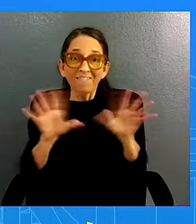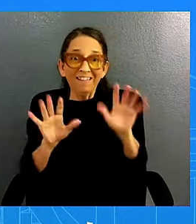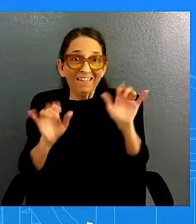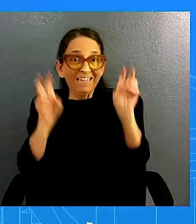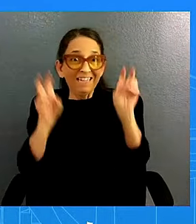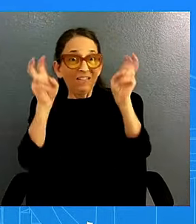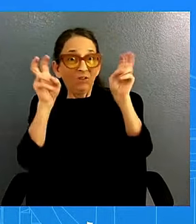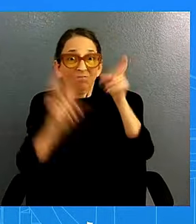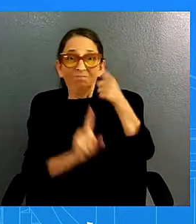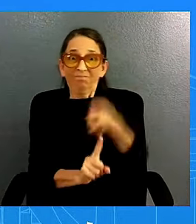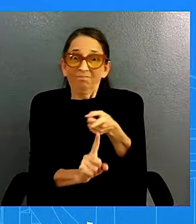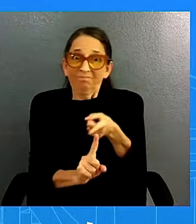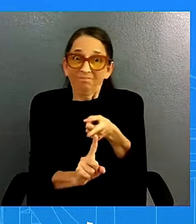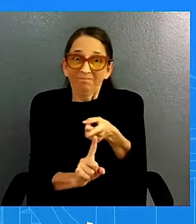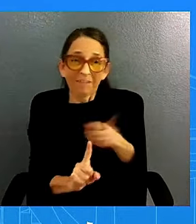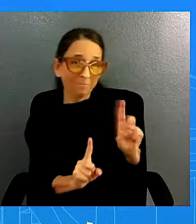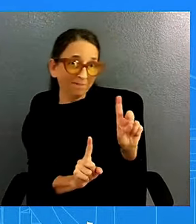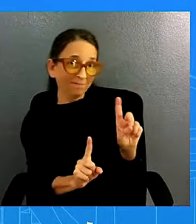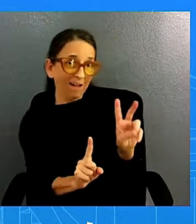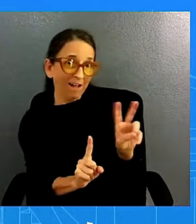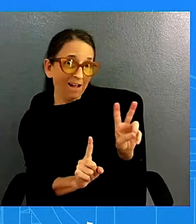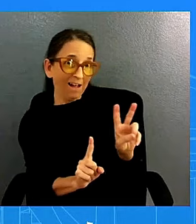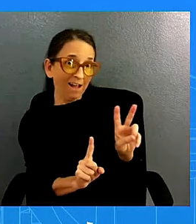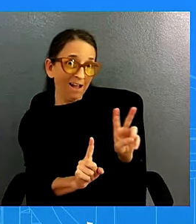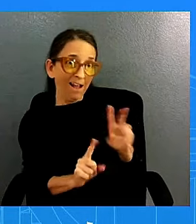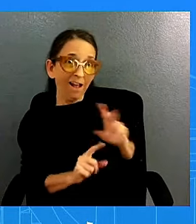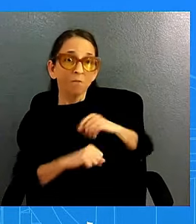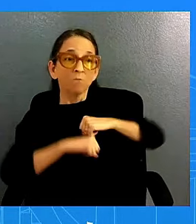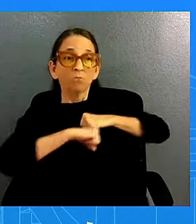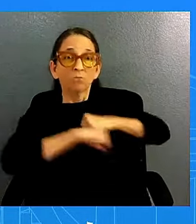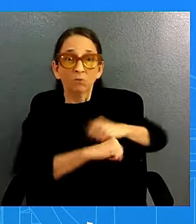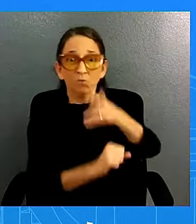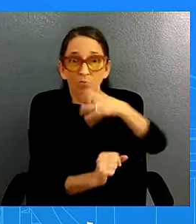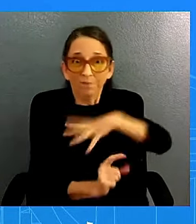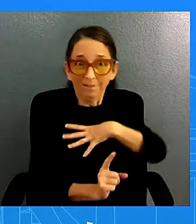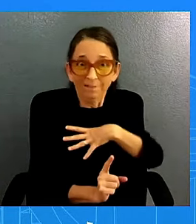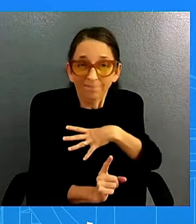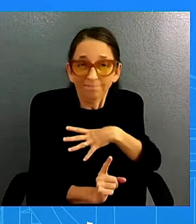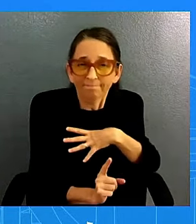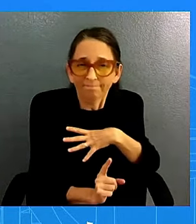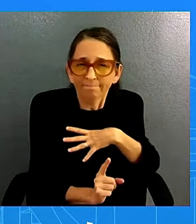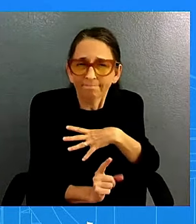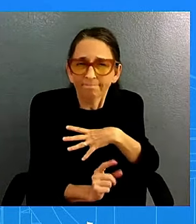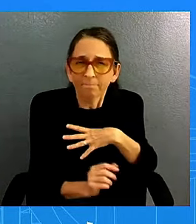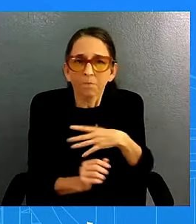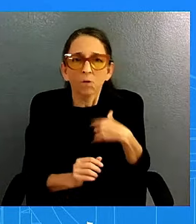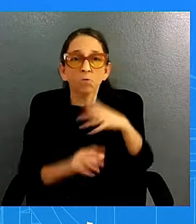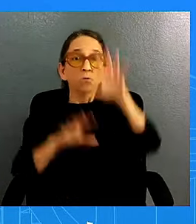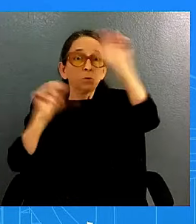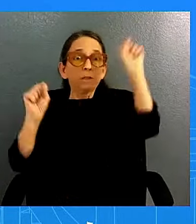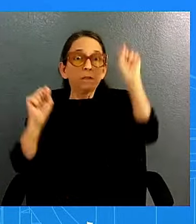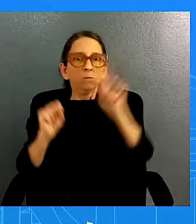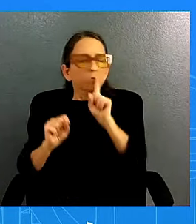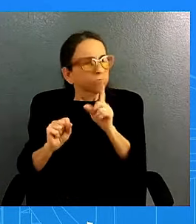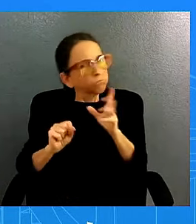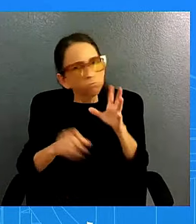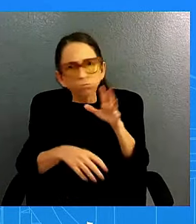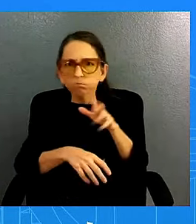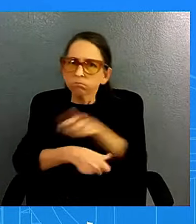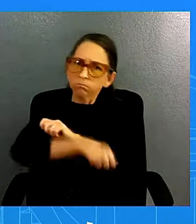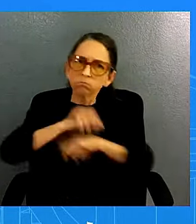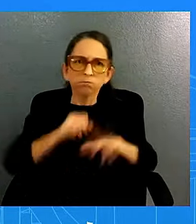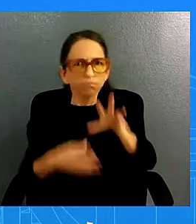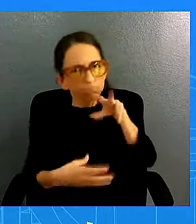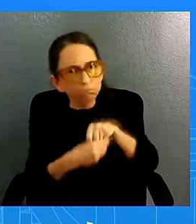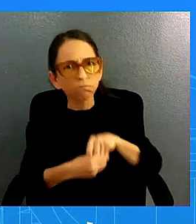in protecting women uh this is something that the president has been for on the forefront of as a senator as a vice president and certainly